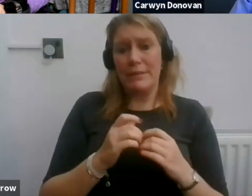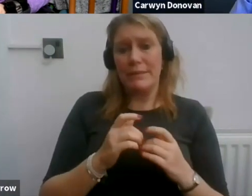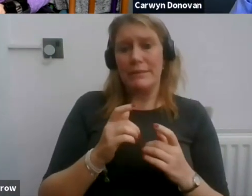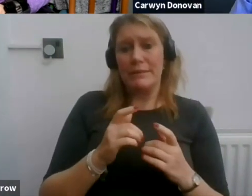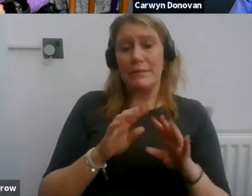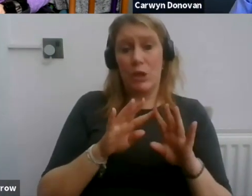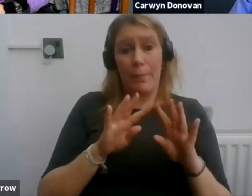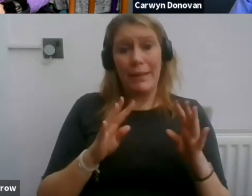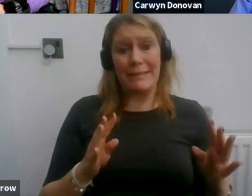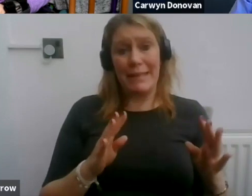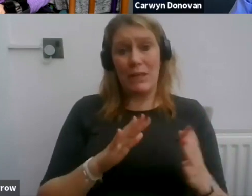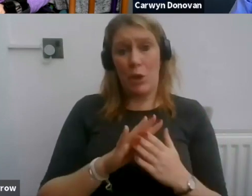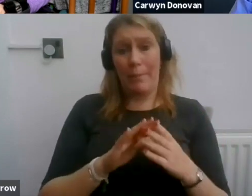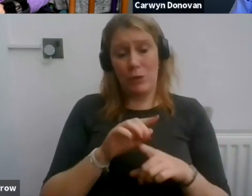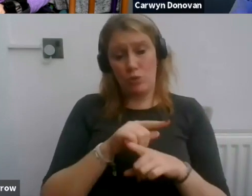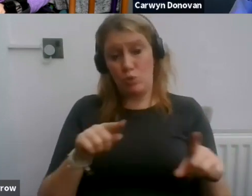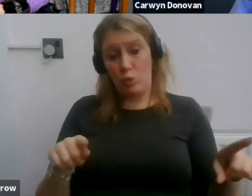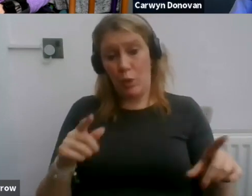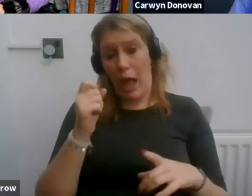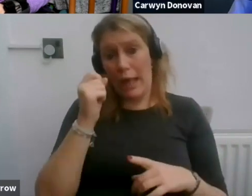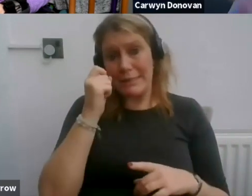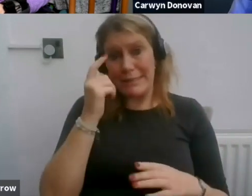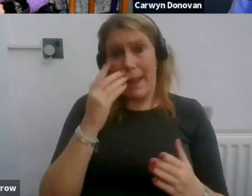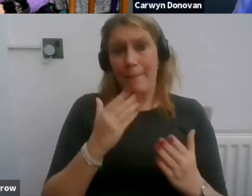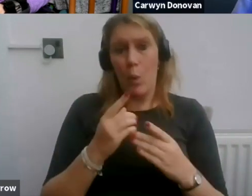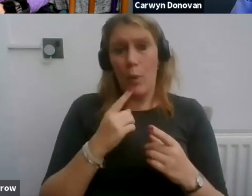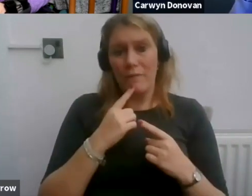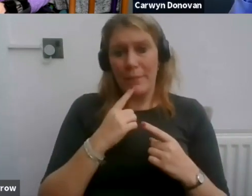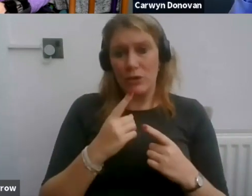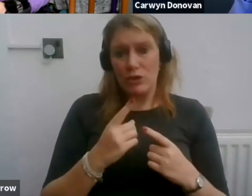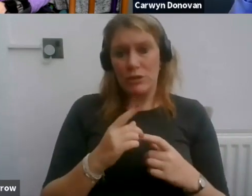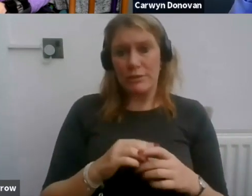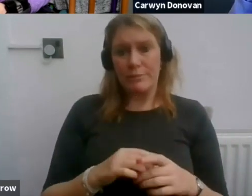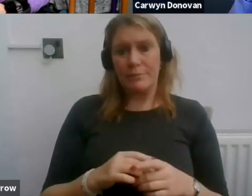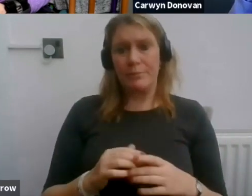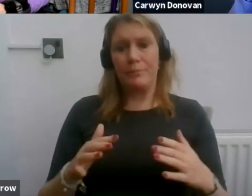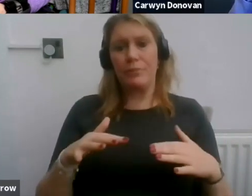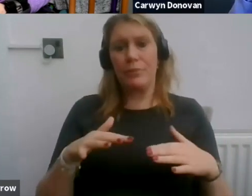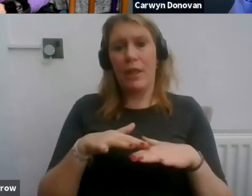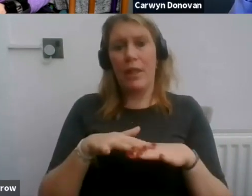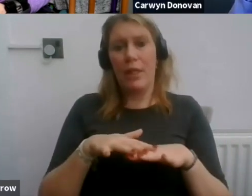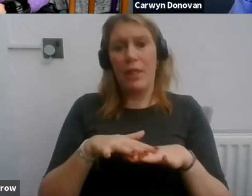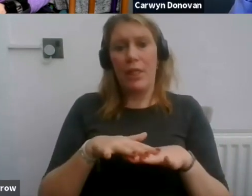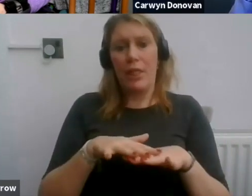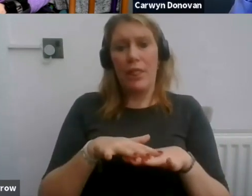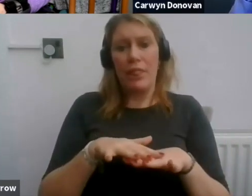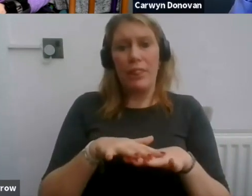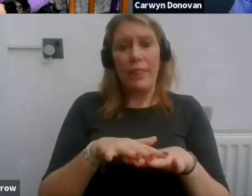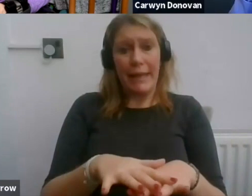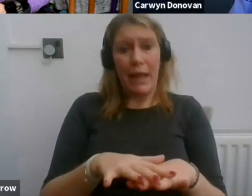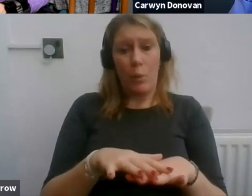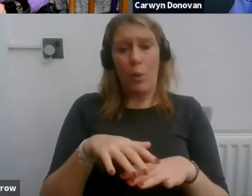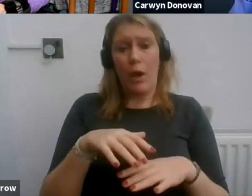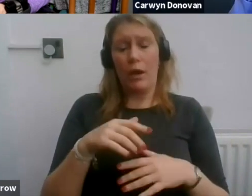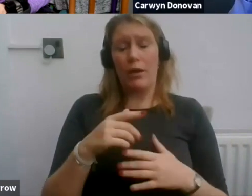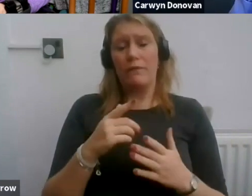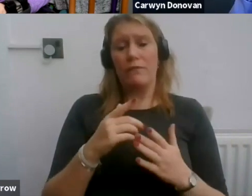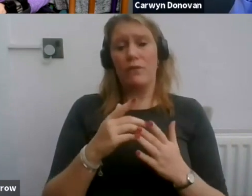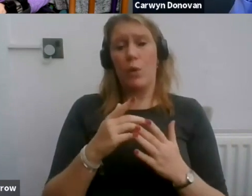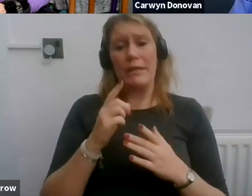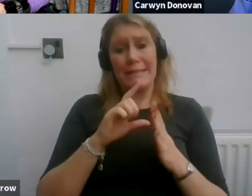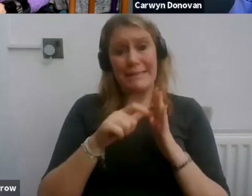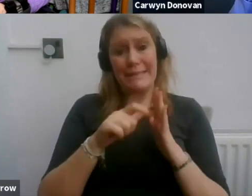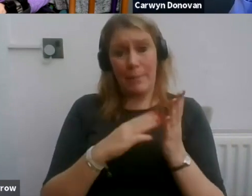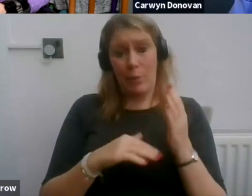understand a bit more about it. The network supports disabled members within the union, and our